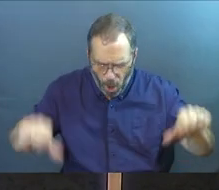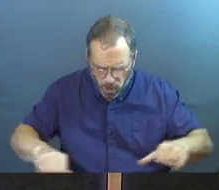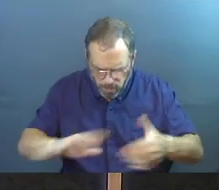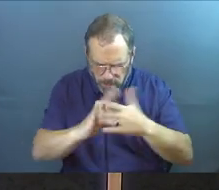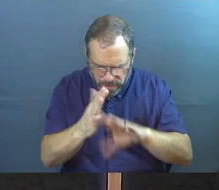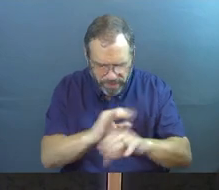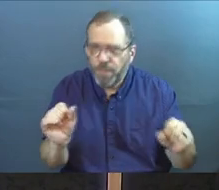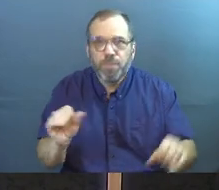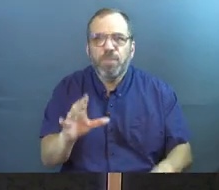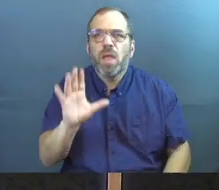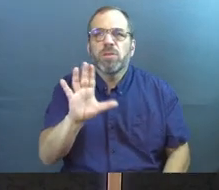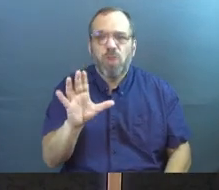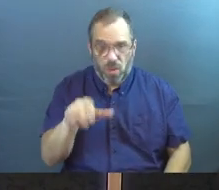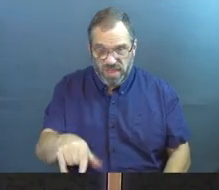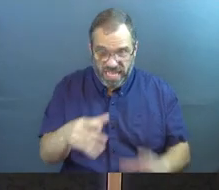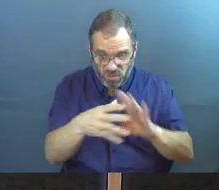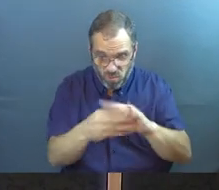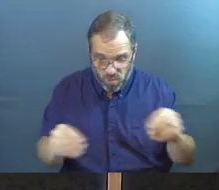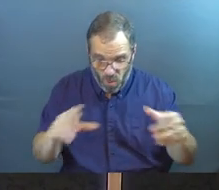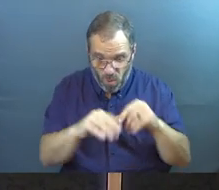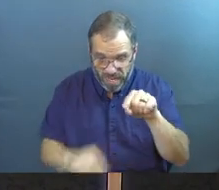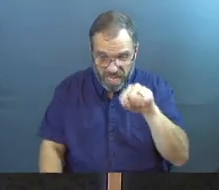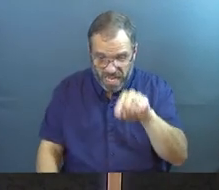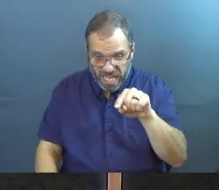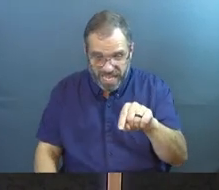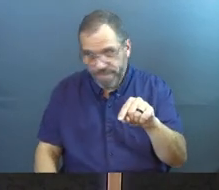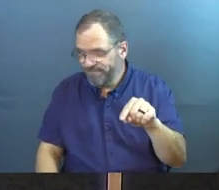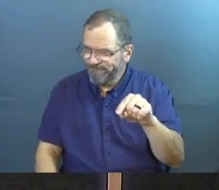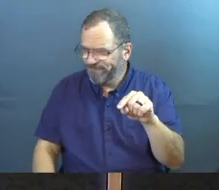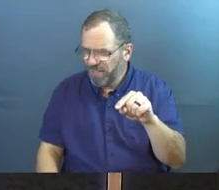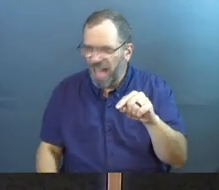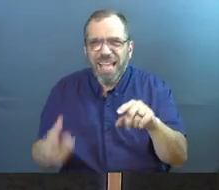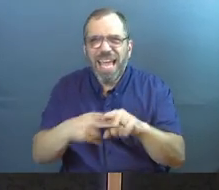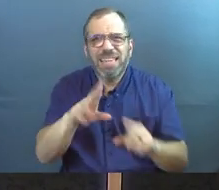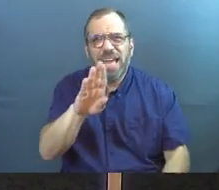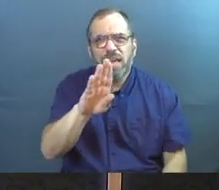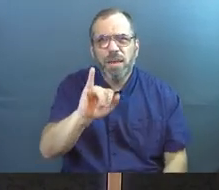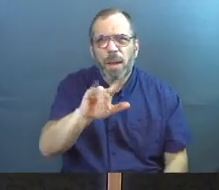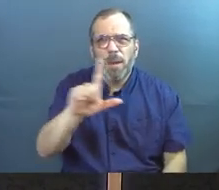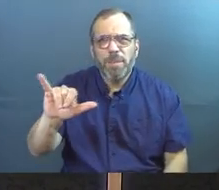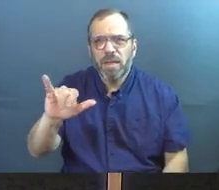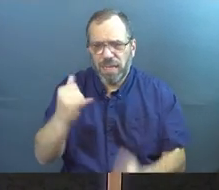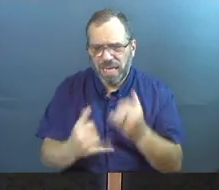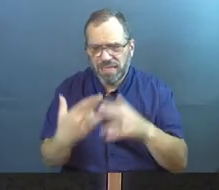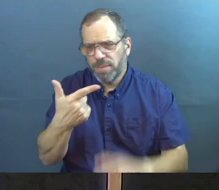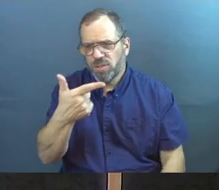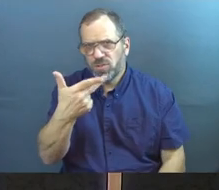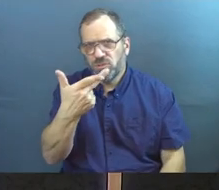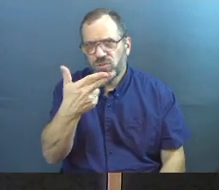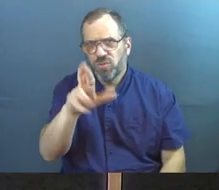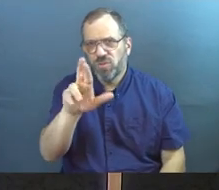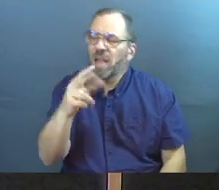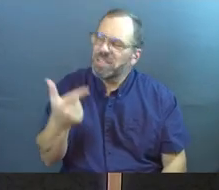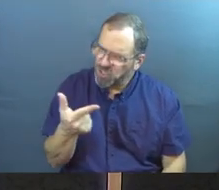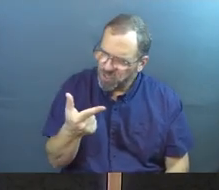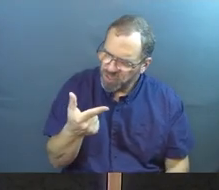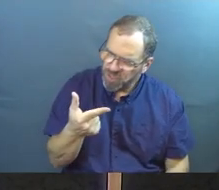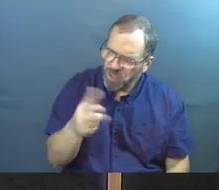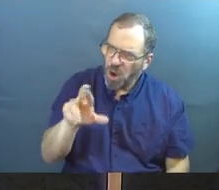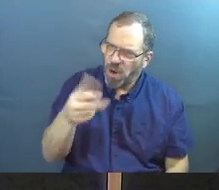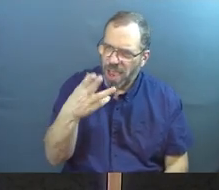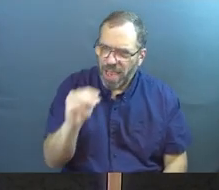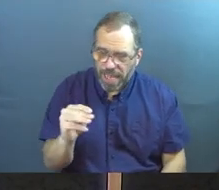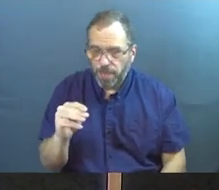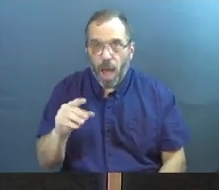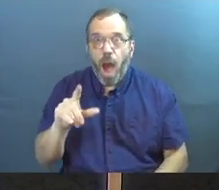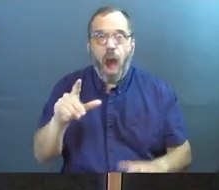And so what this entire parable is trying to describe to us is like a Billy Graham crusade where everybody's given the gospel preached and they